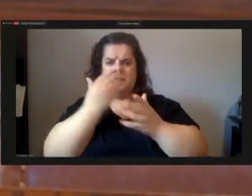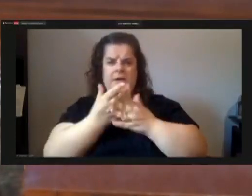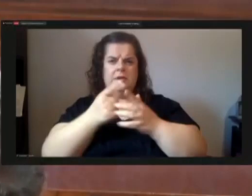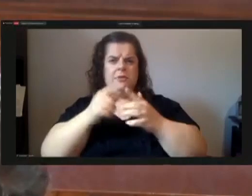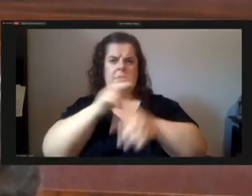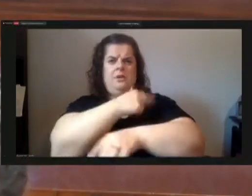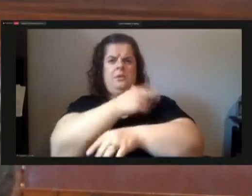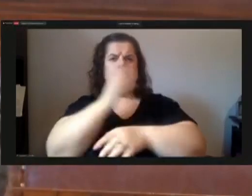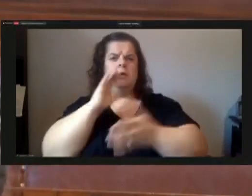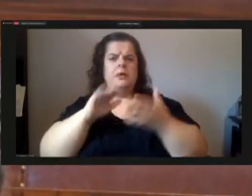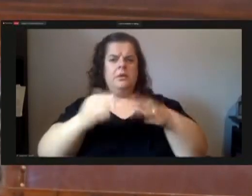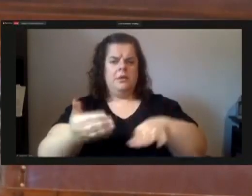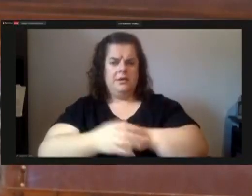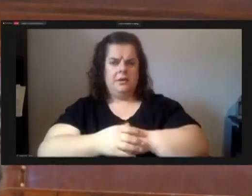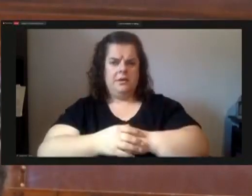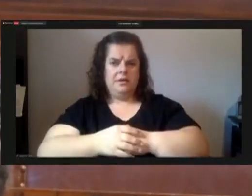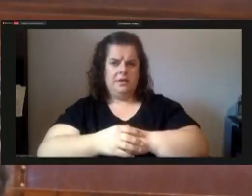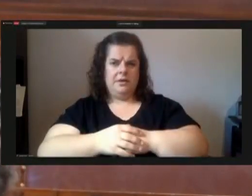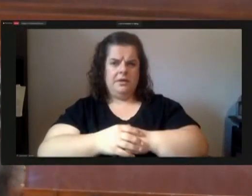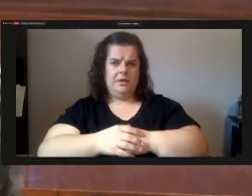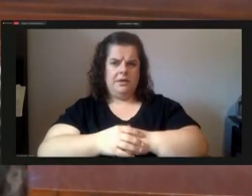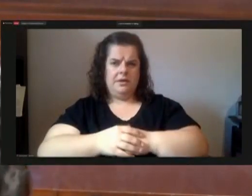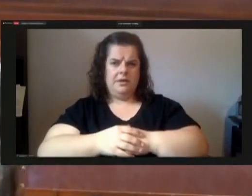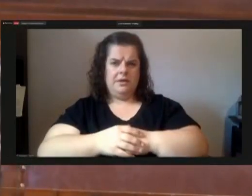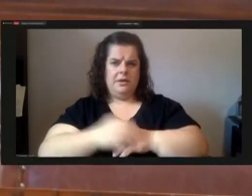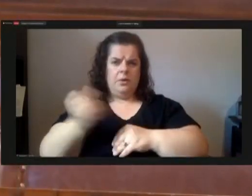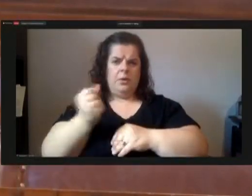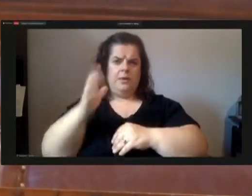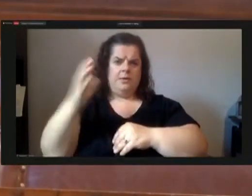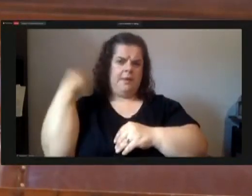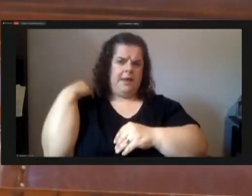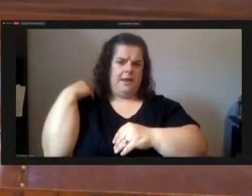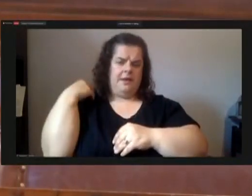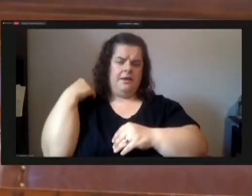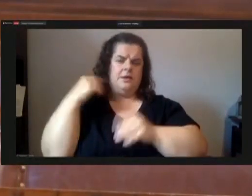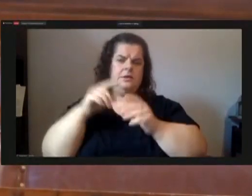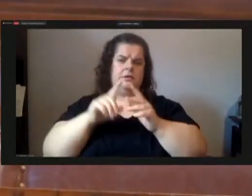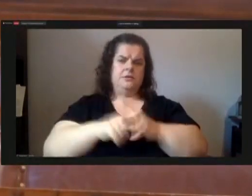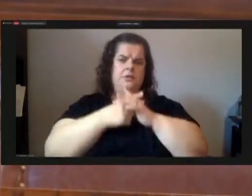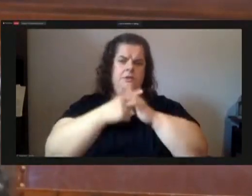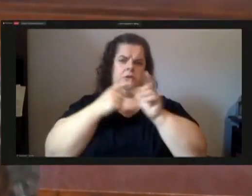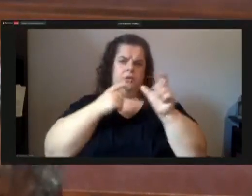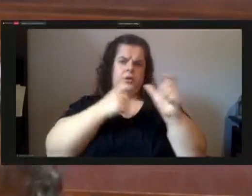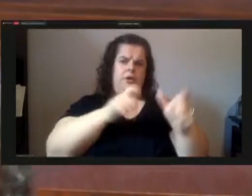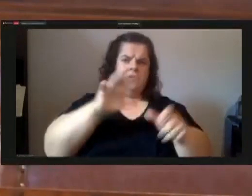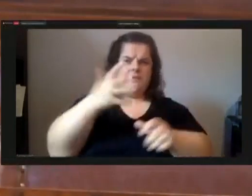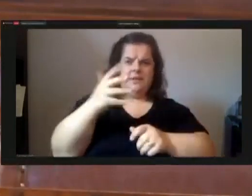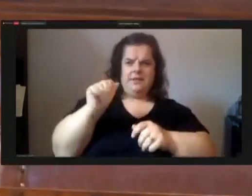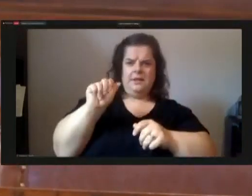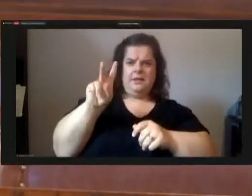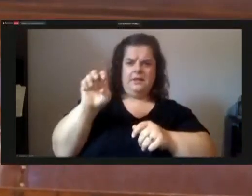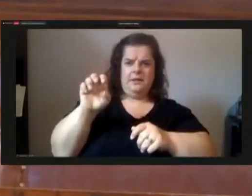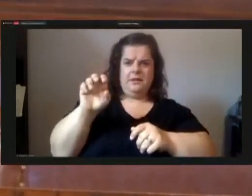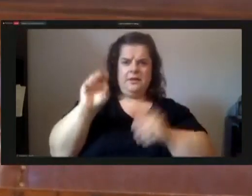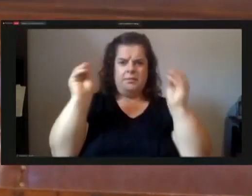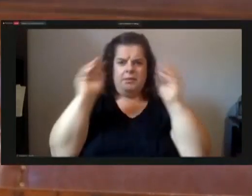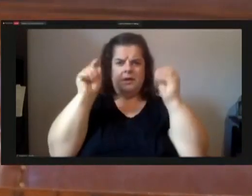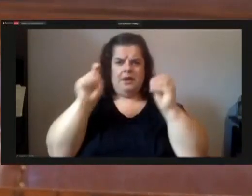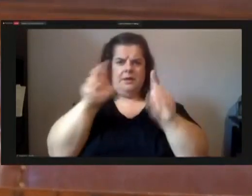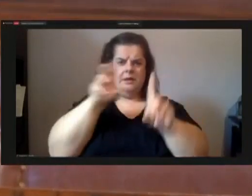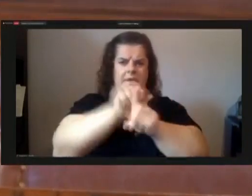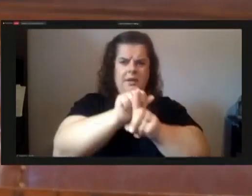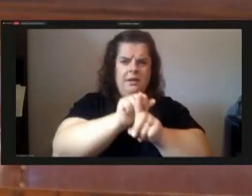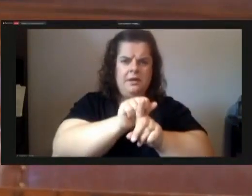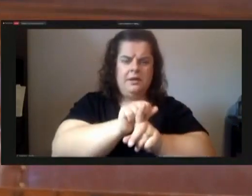die my son grabbed hold of his back and started running down fifth avenue the paramedics had to catch up with him